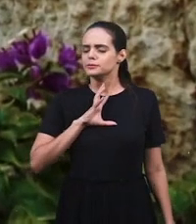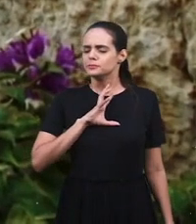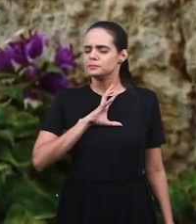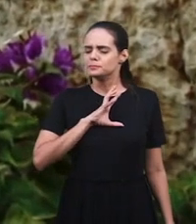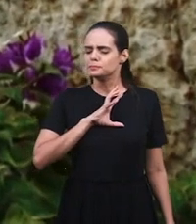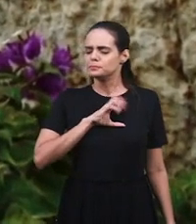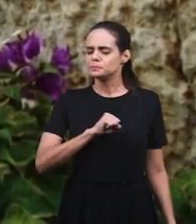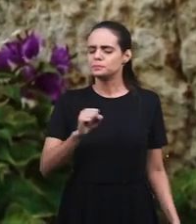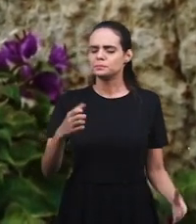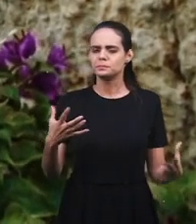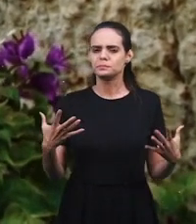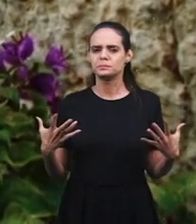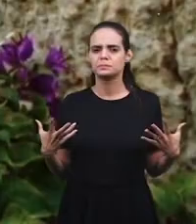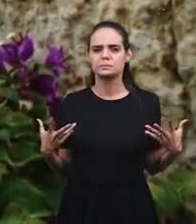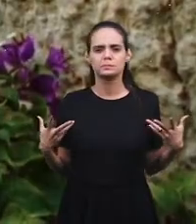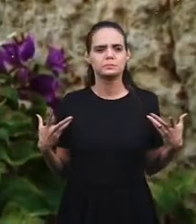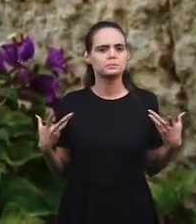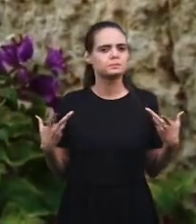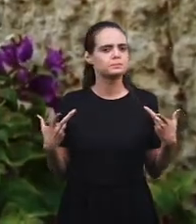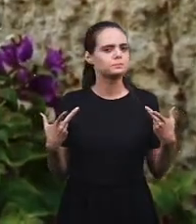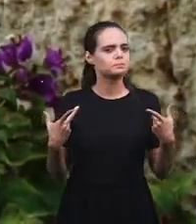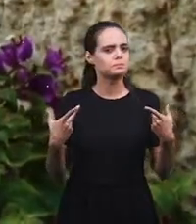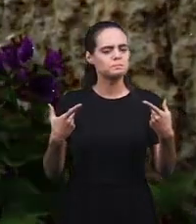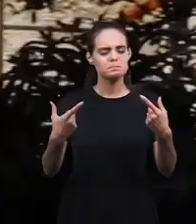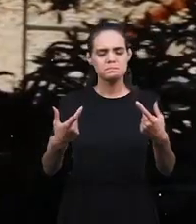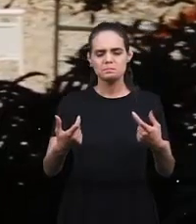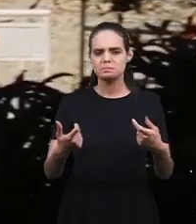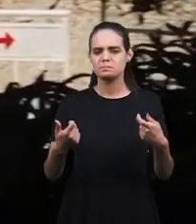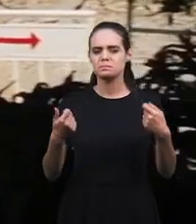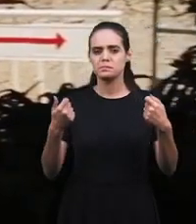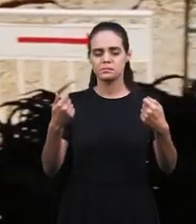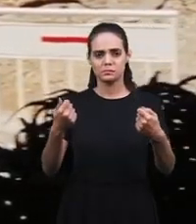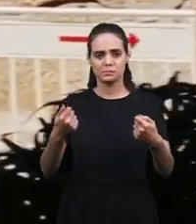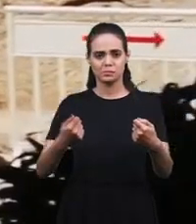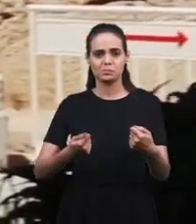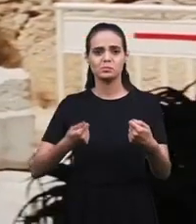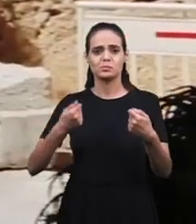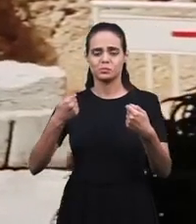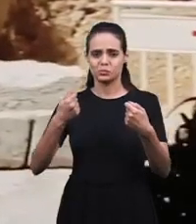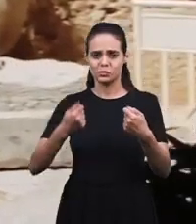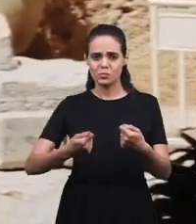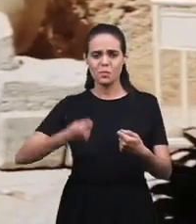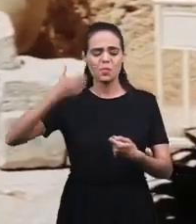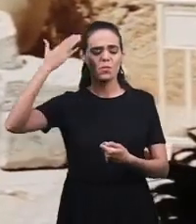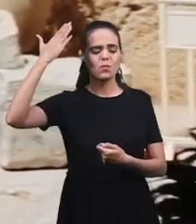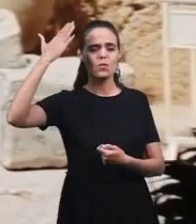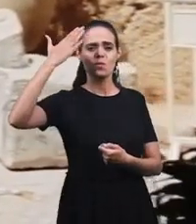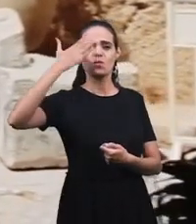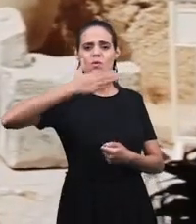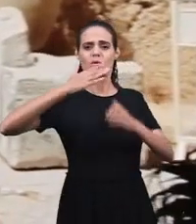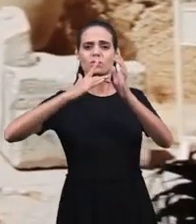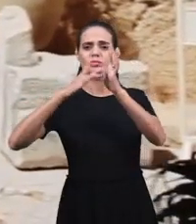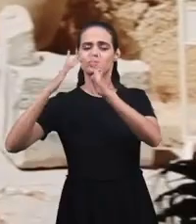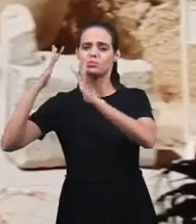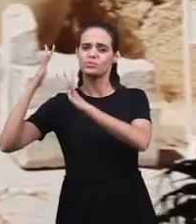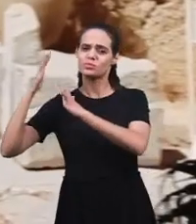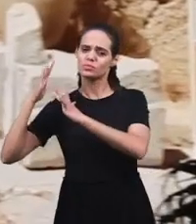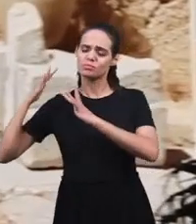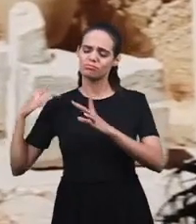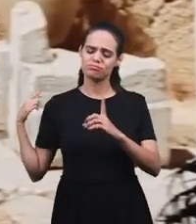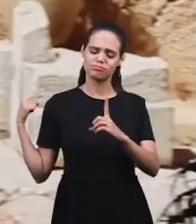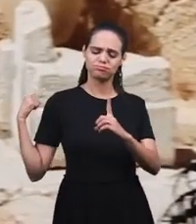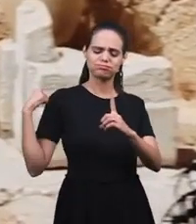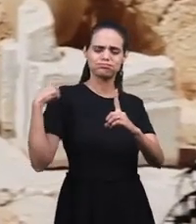Amor incomparável Que fez meu Jesus O